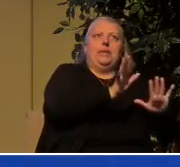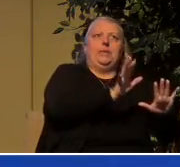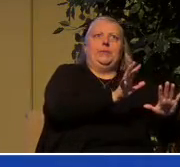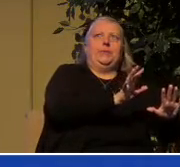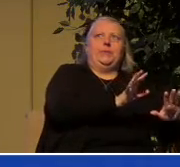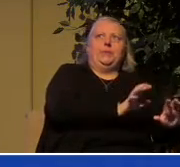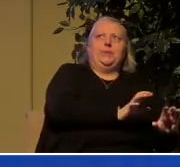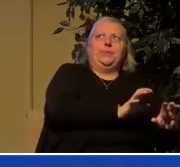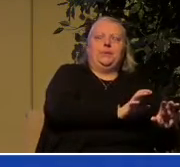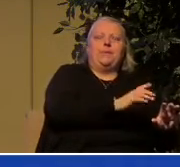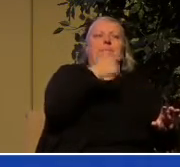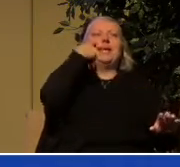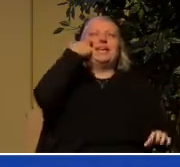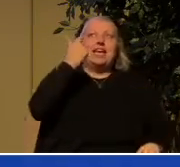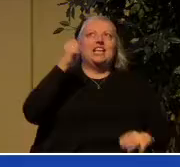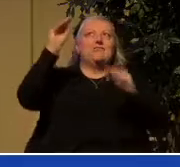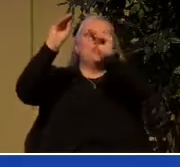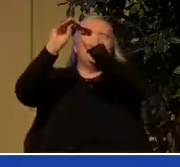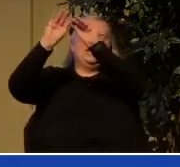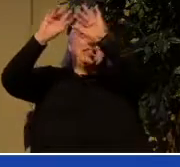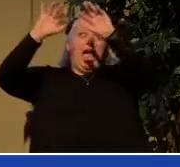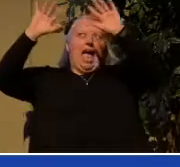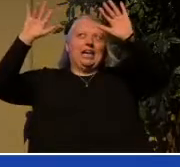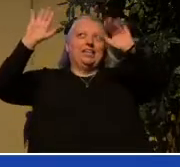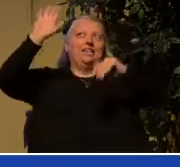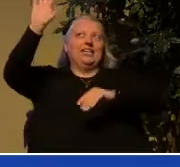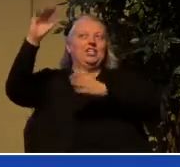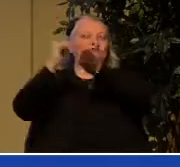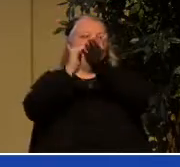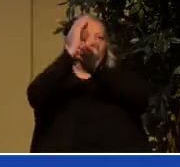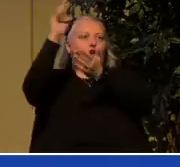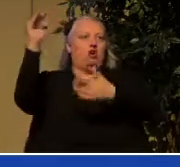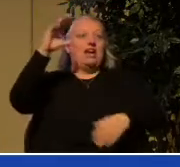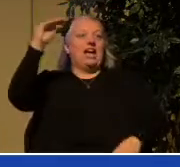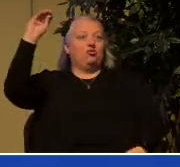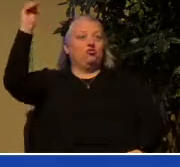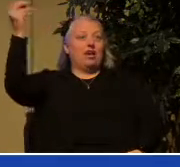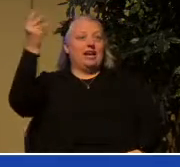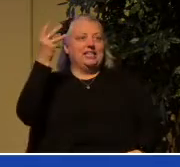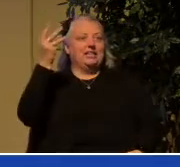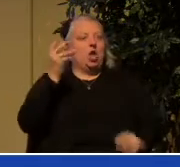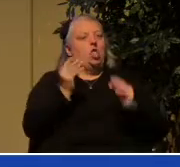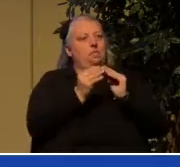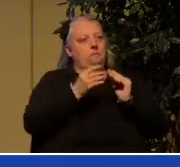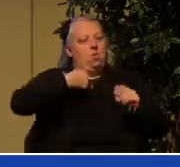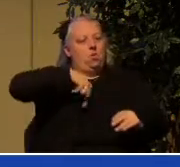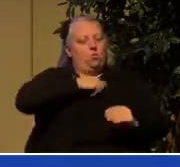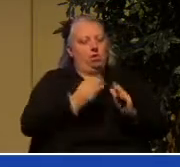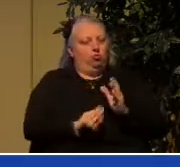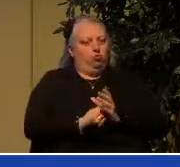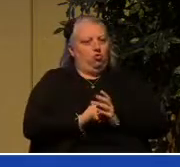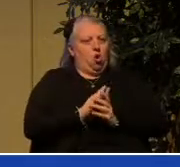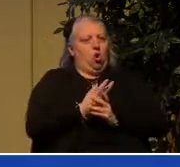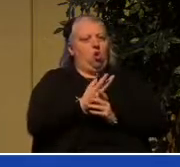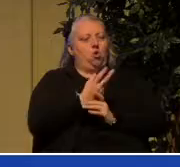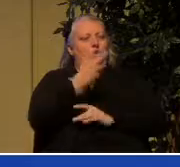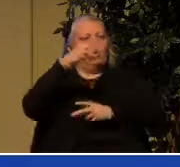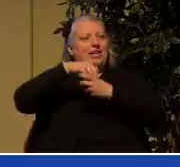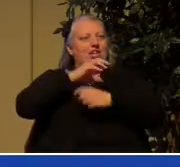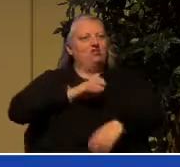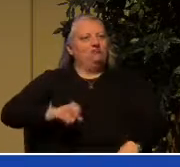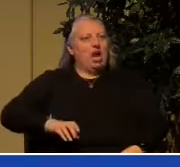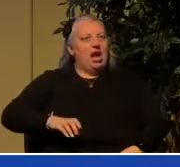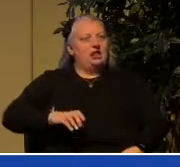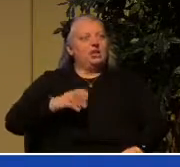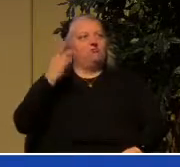And the more we grow in Christ, the more we realize that blessed as this